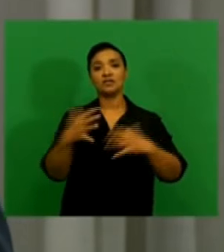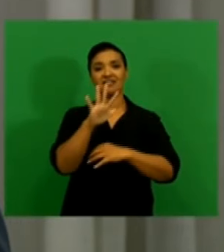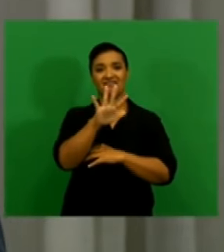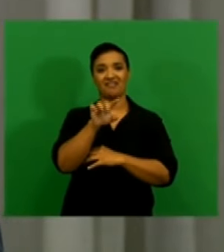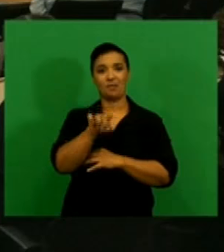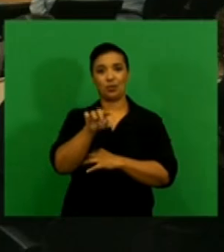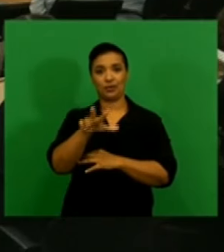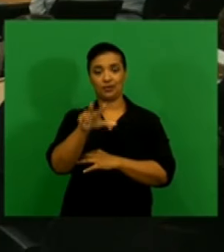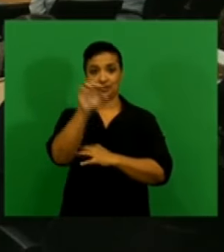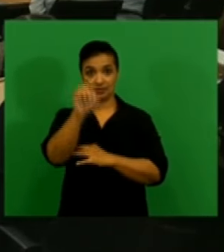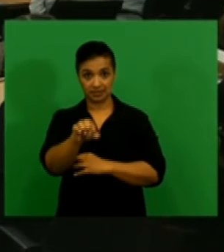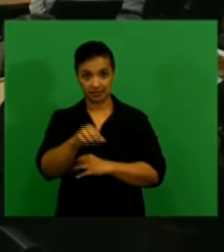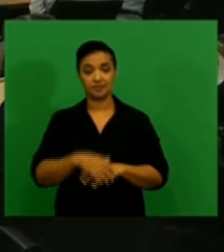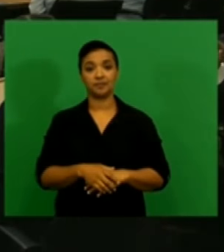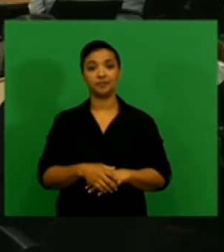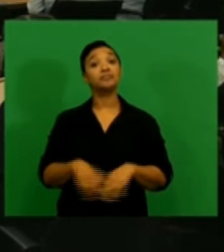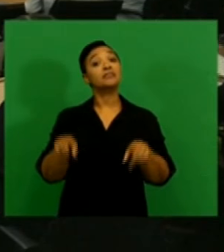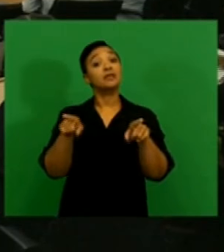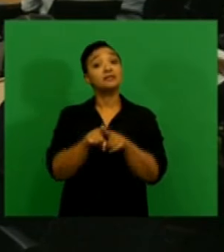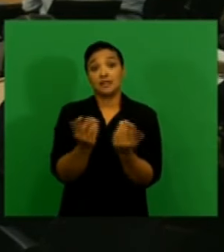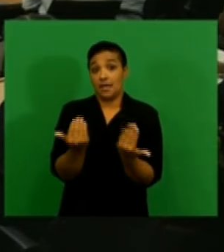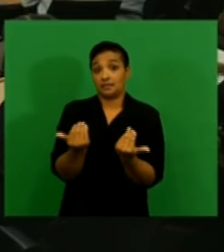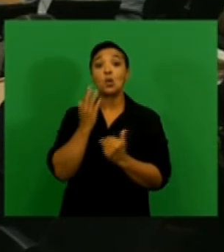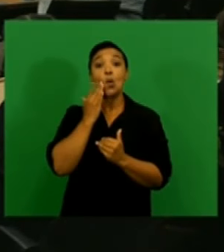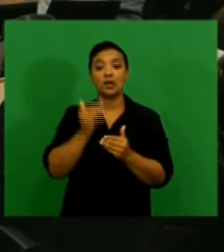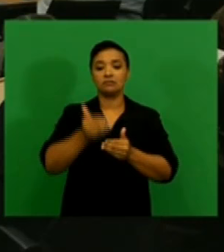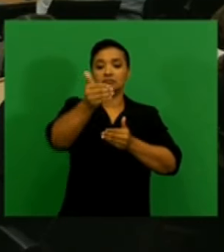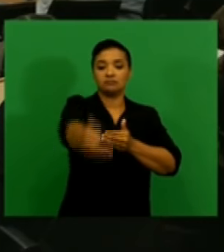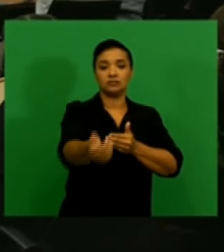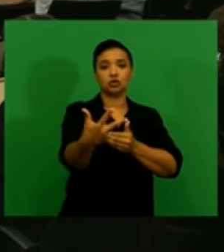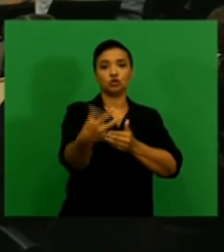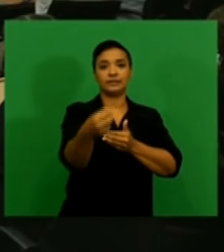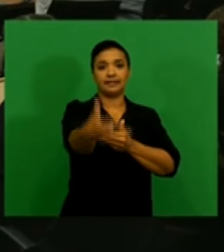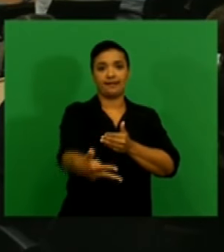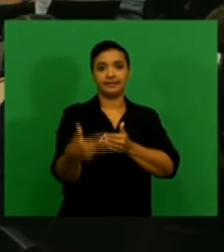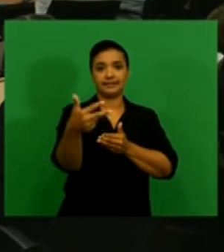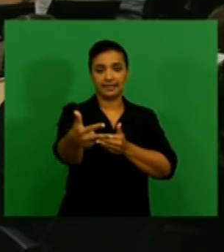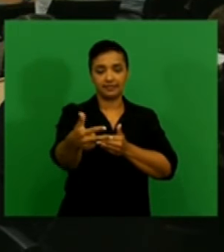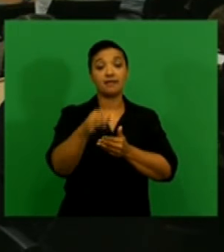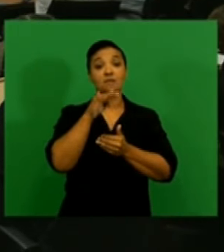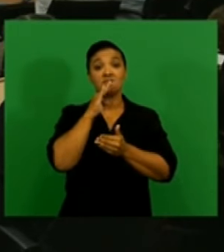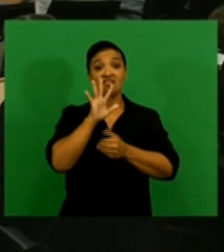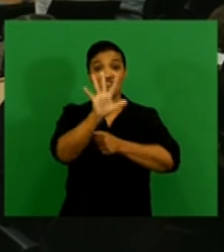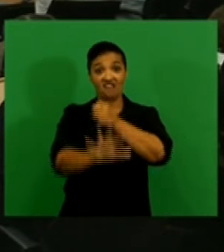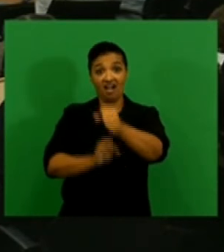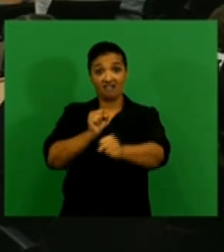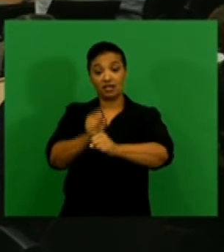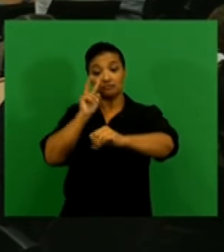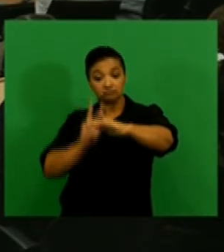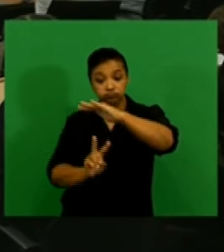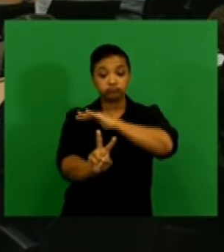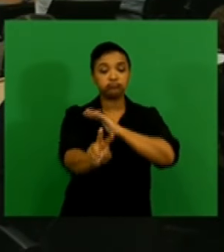The same outcome is expected for 2018, as well as for five-year inflation